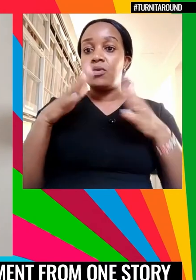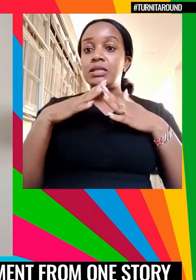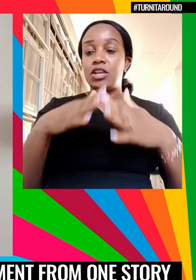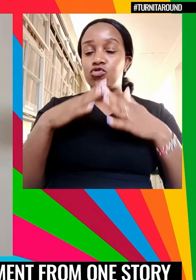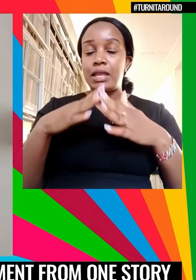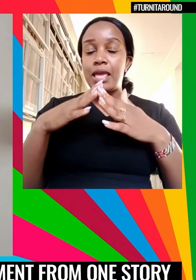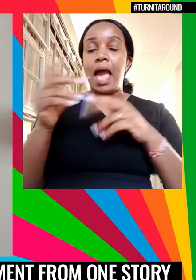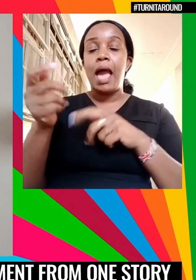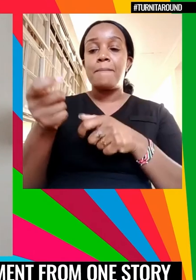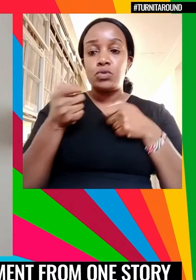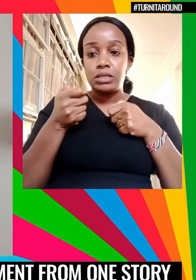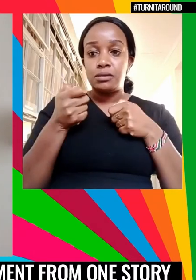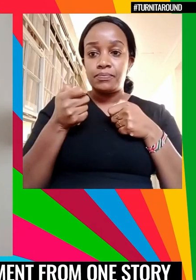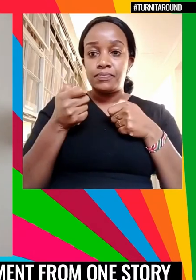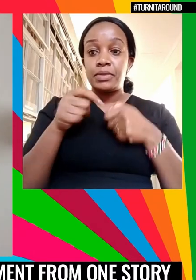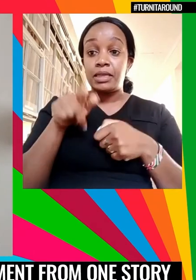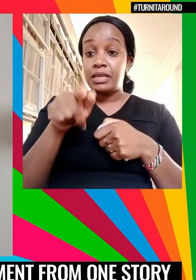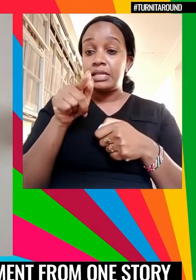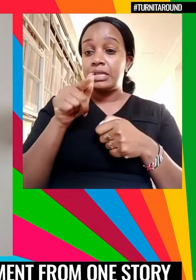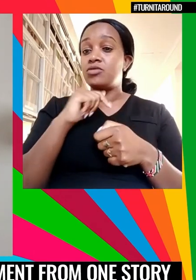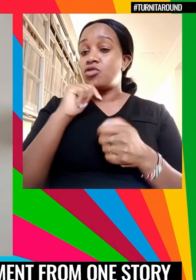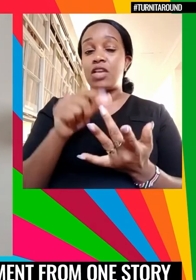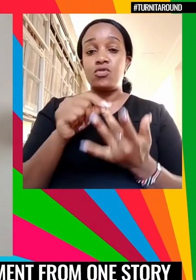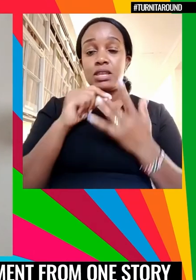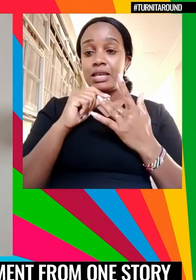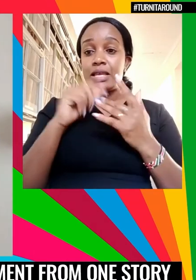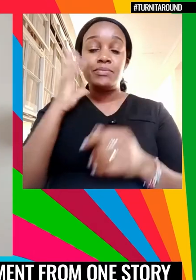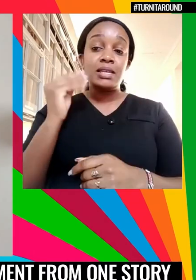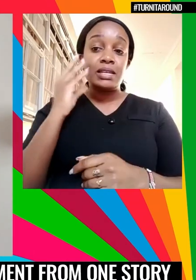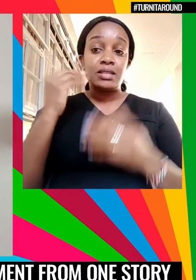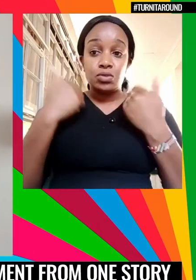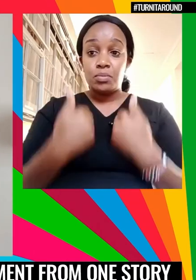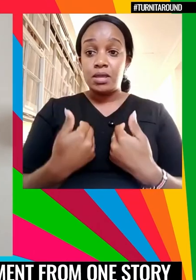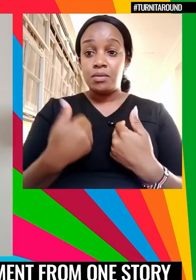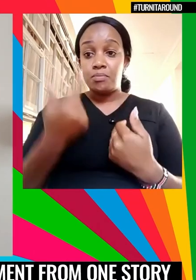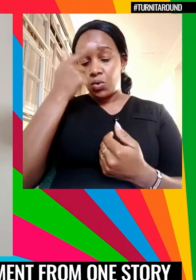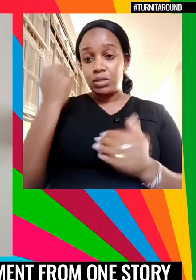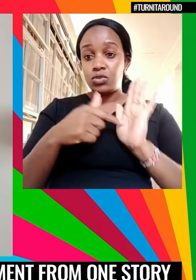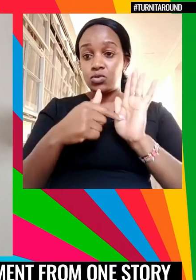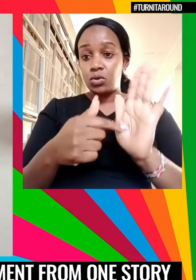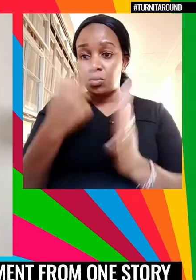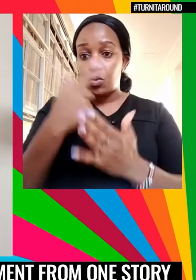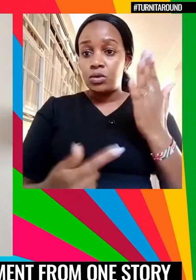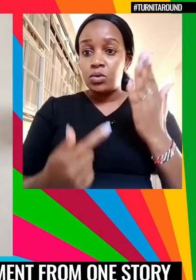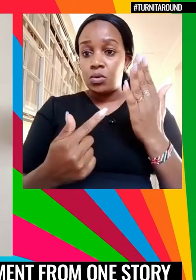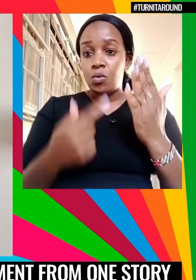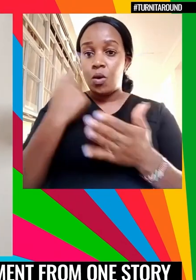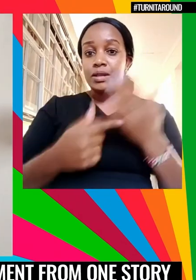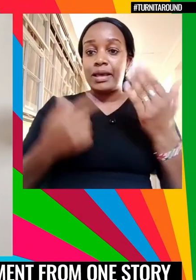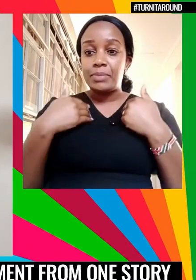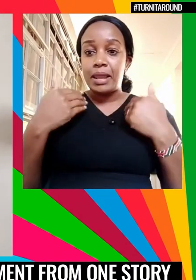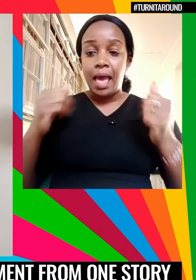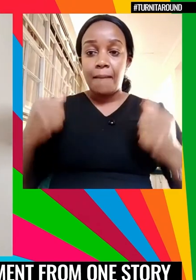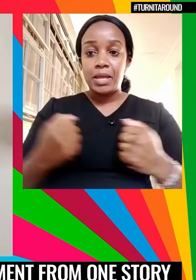Well, this is not a unique experience to me, as UNICEF's data shows that one in four Nigerian girls will experience a form of